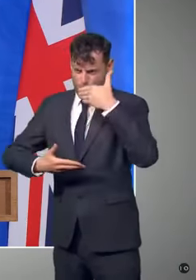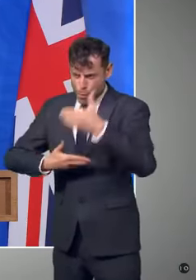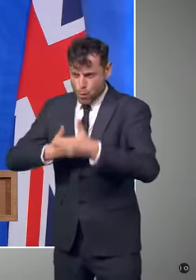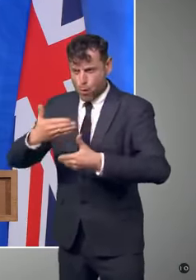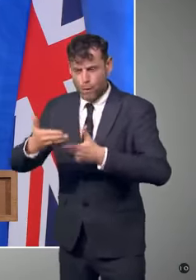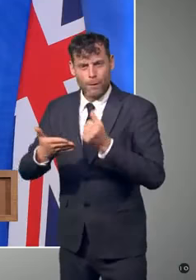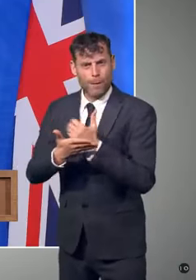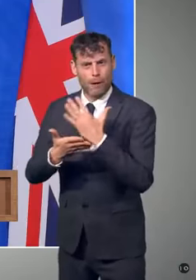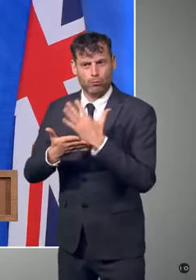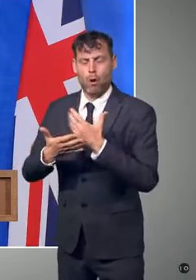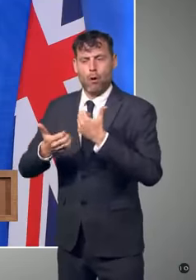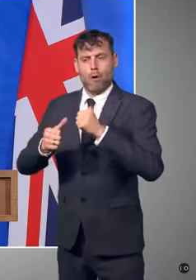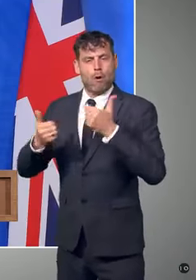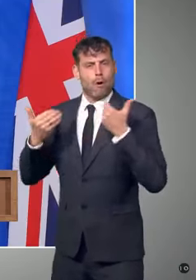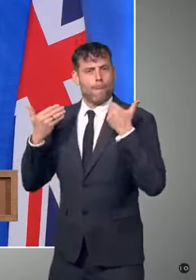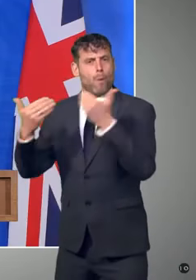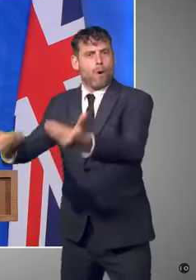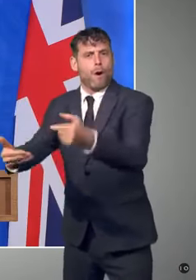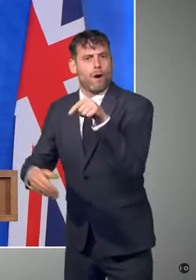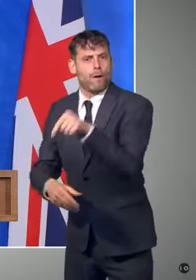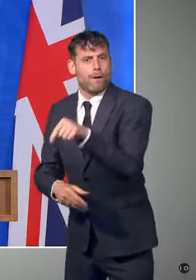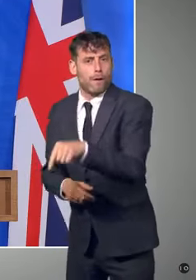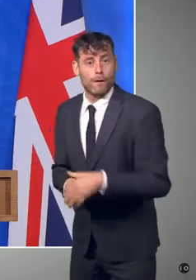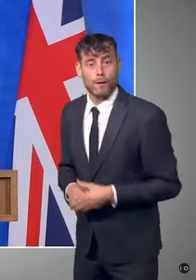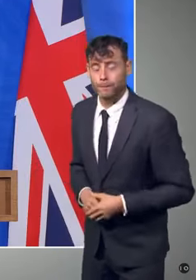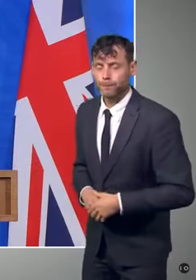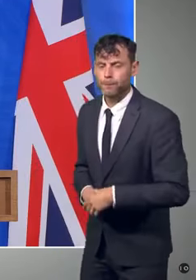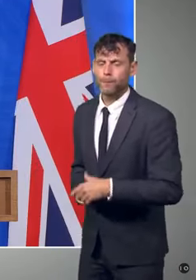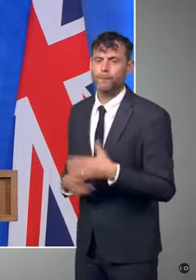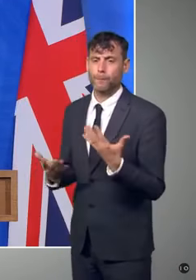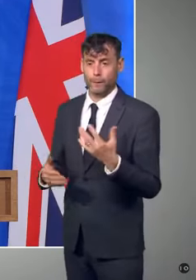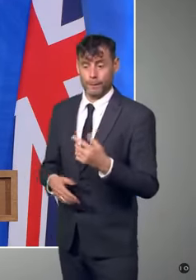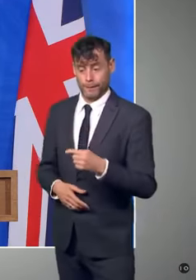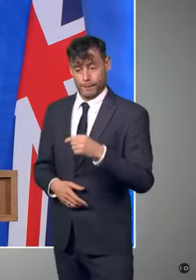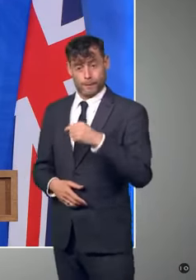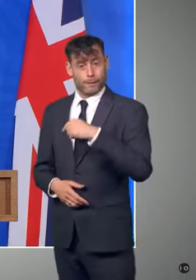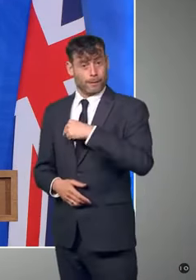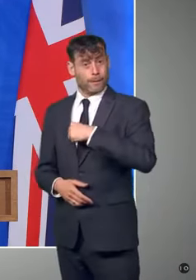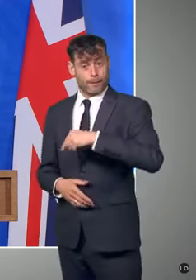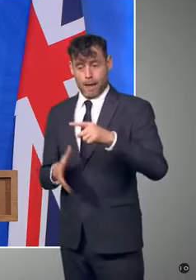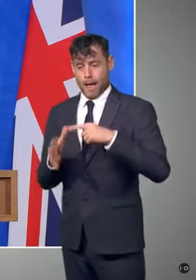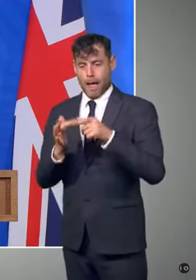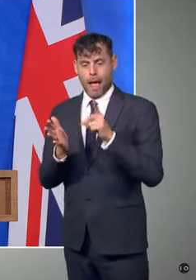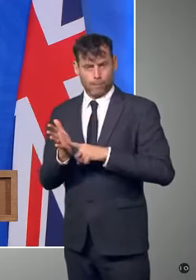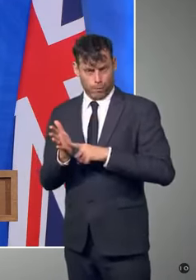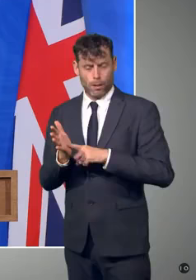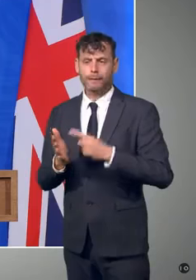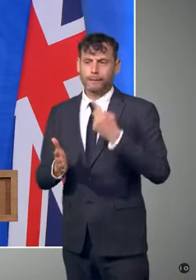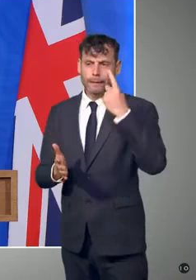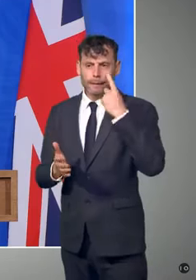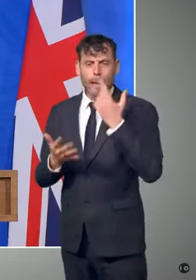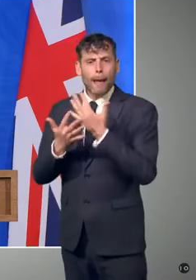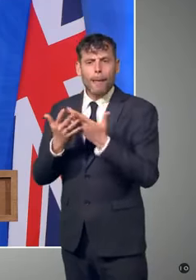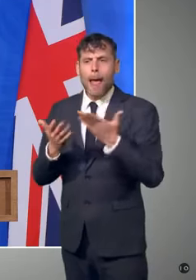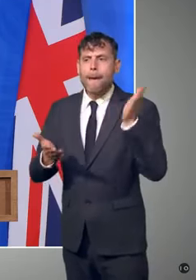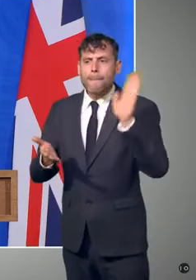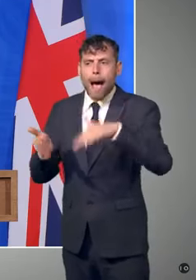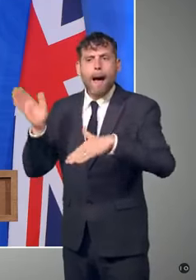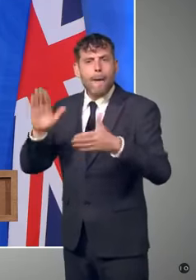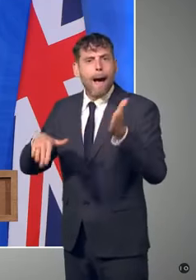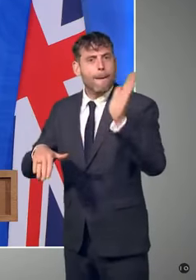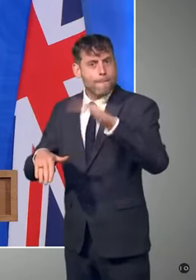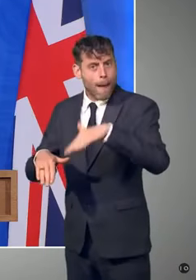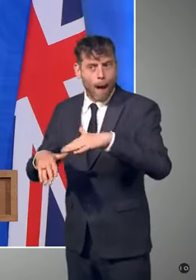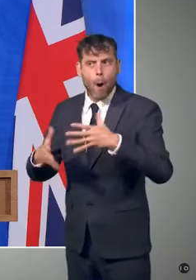big step again this month, reopening significant parts of our country. And for many people, this last week has brought the